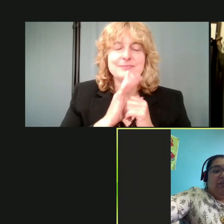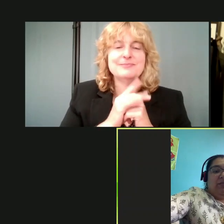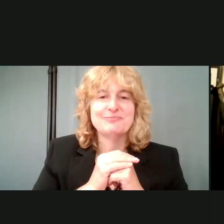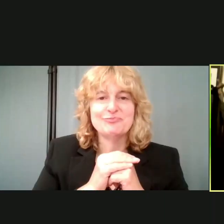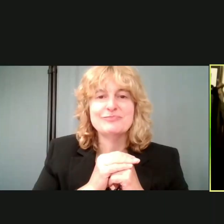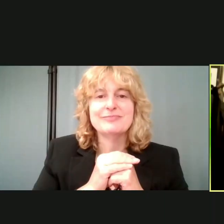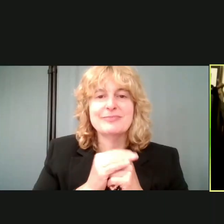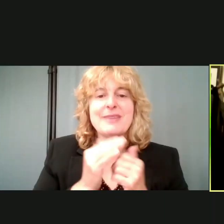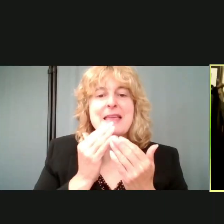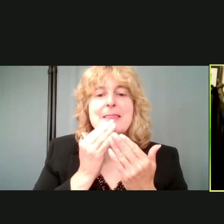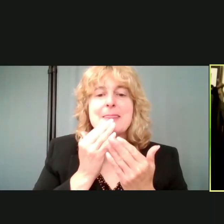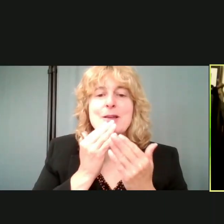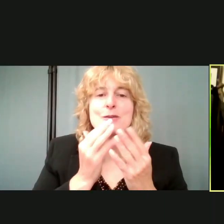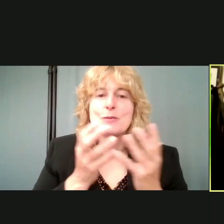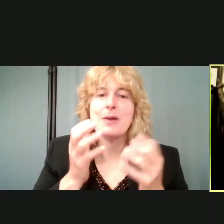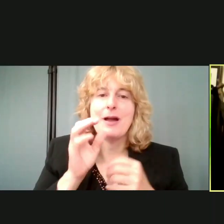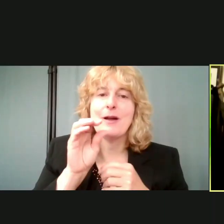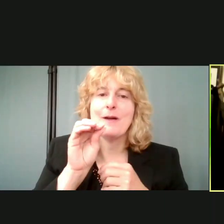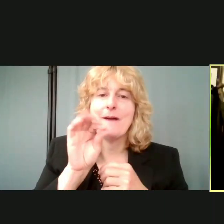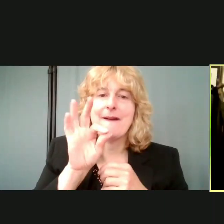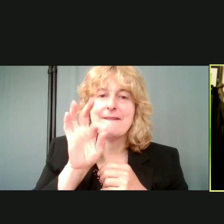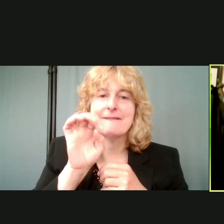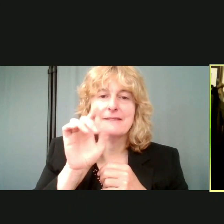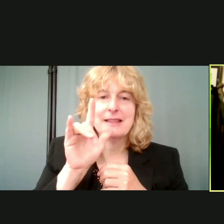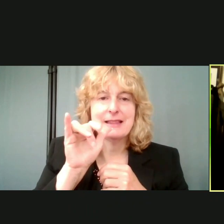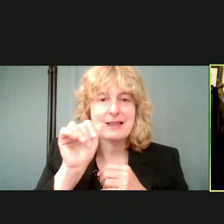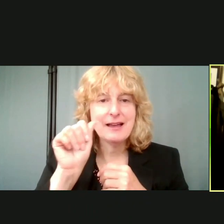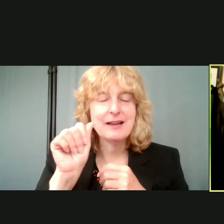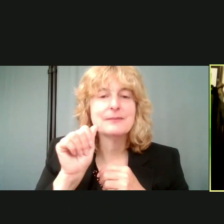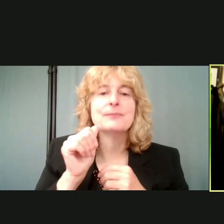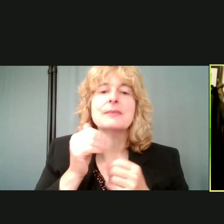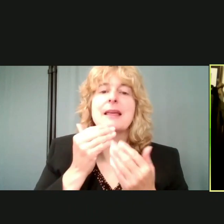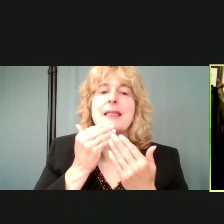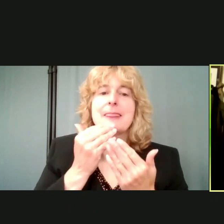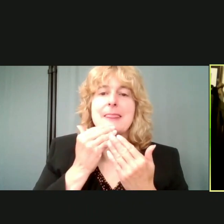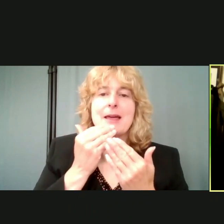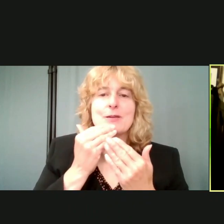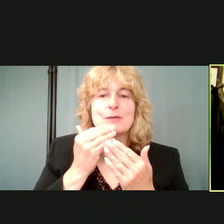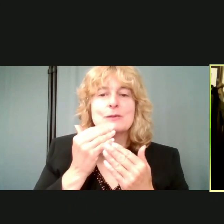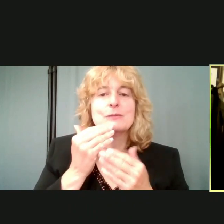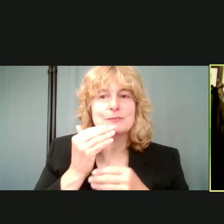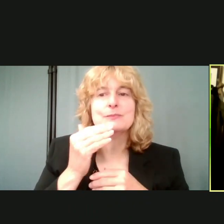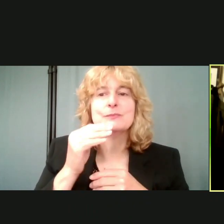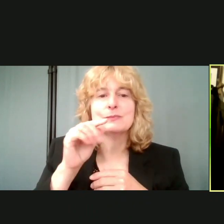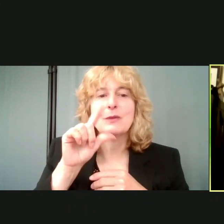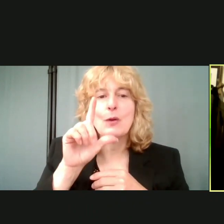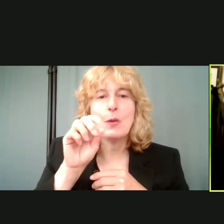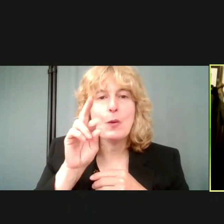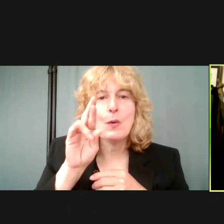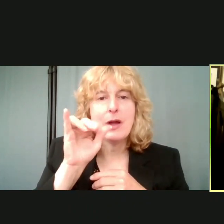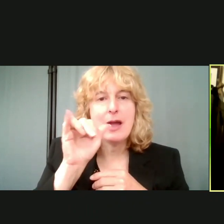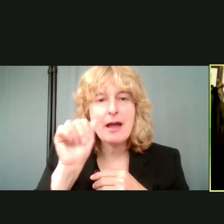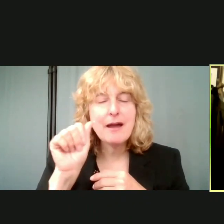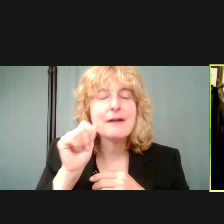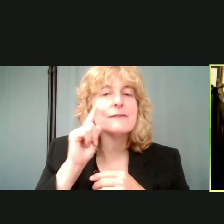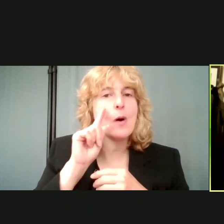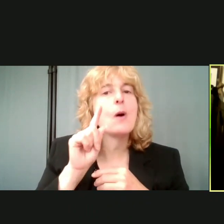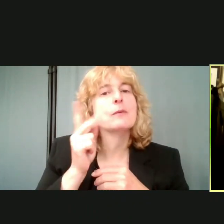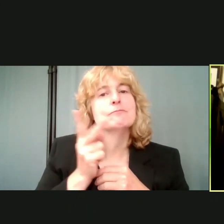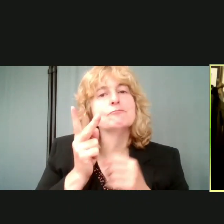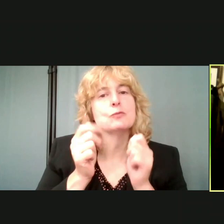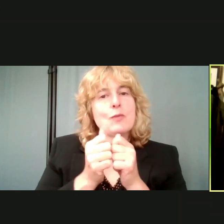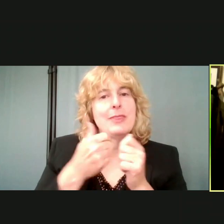Thank you so much, Ophelia, and thank you, Gloria, for being with us today and doing our